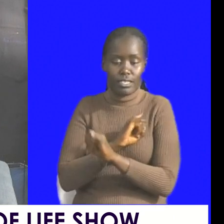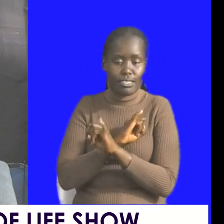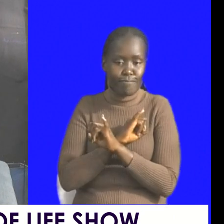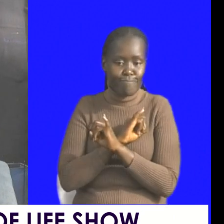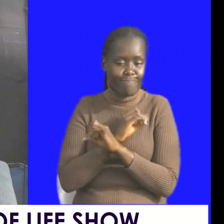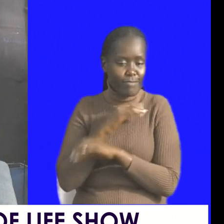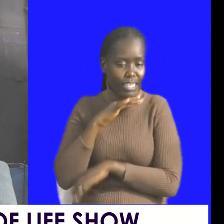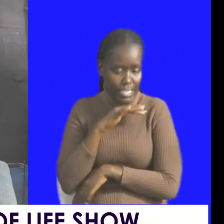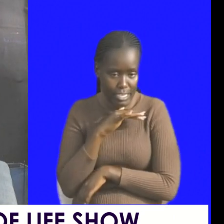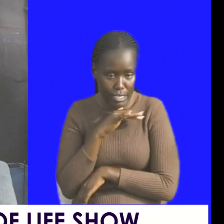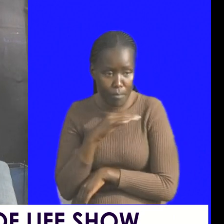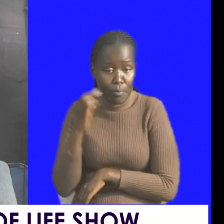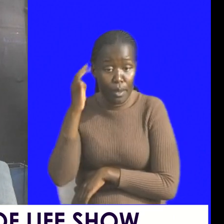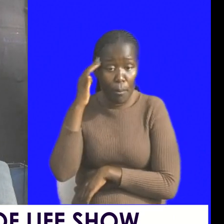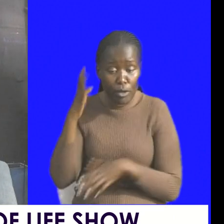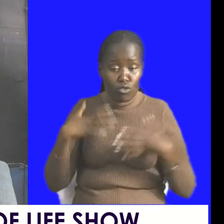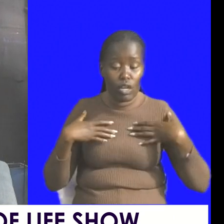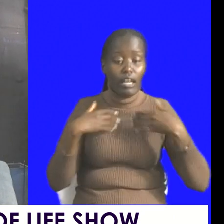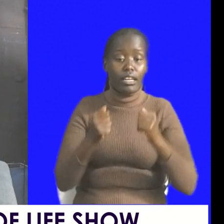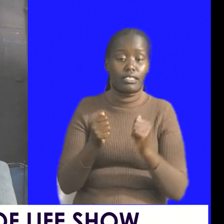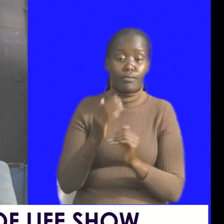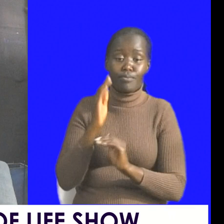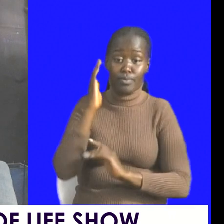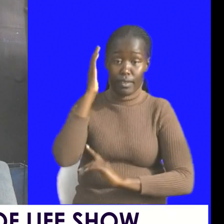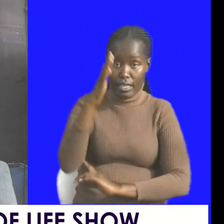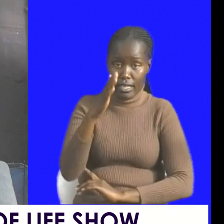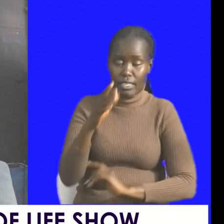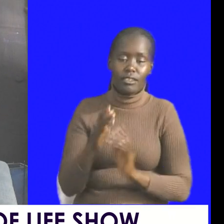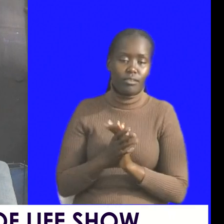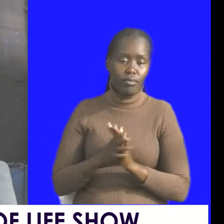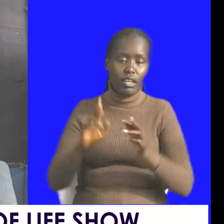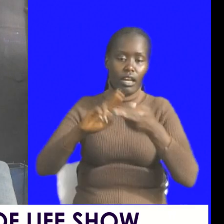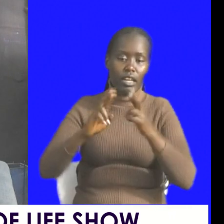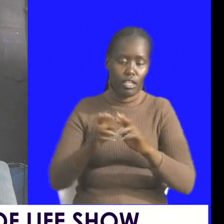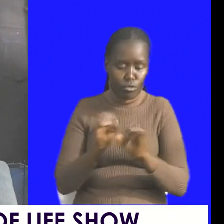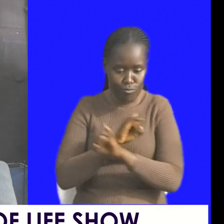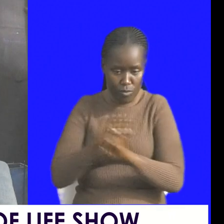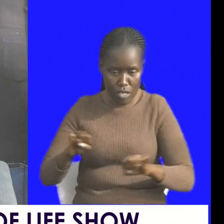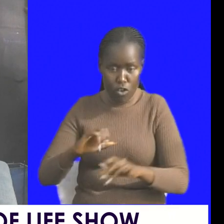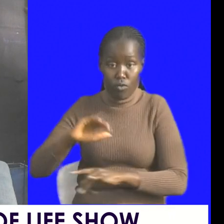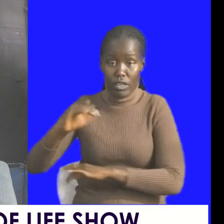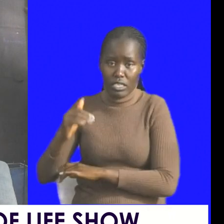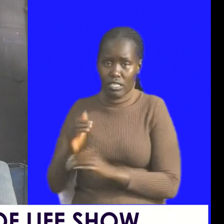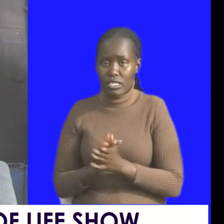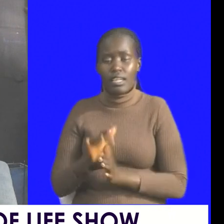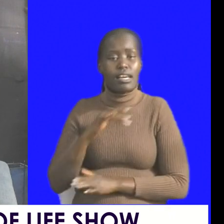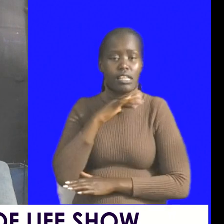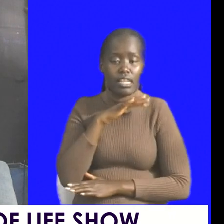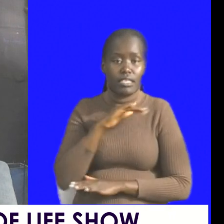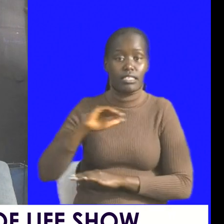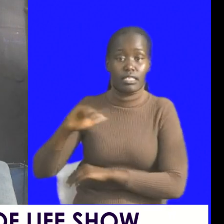health is proper is directly related to sanitation of cities dirty cities